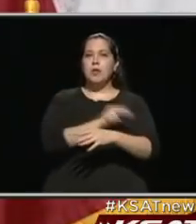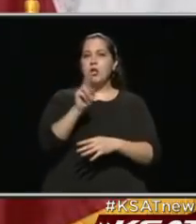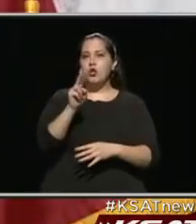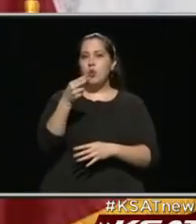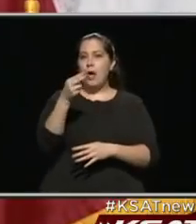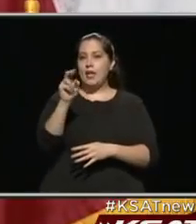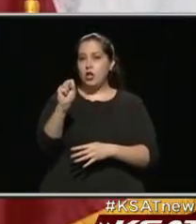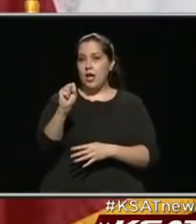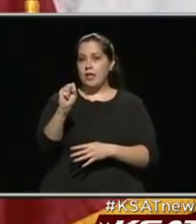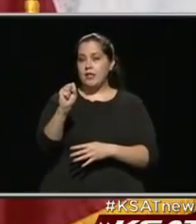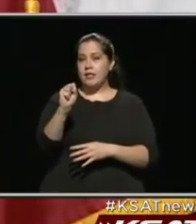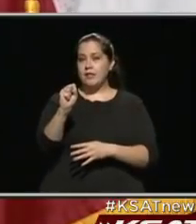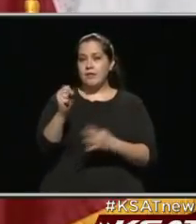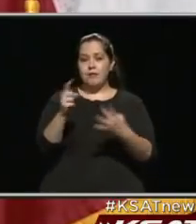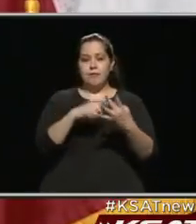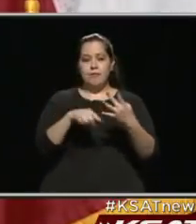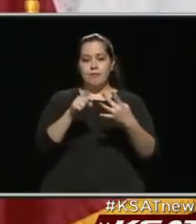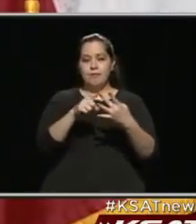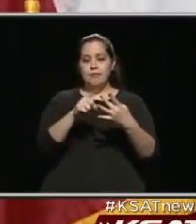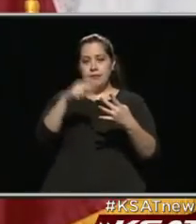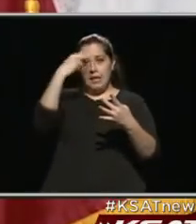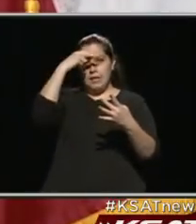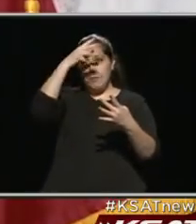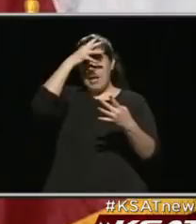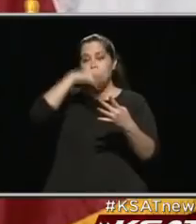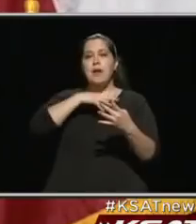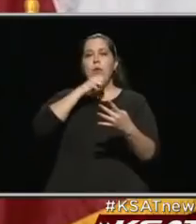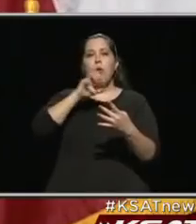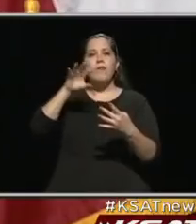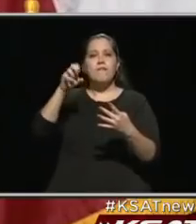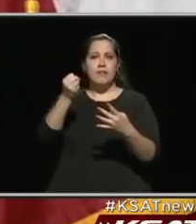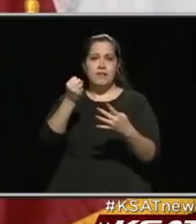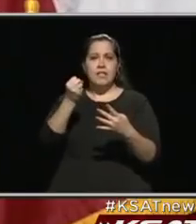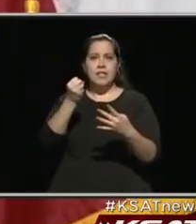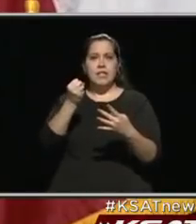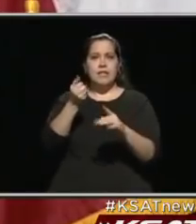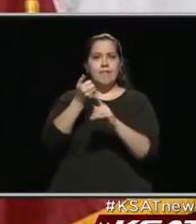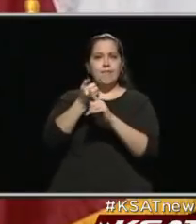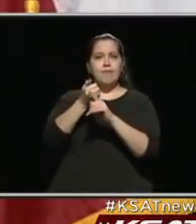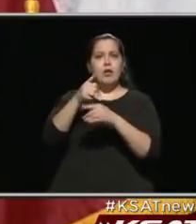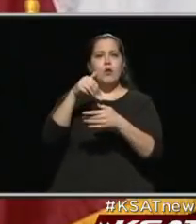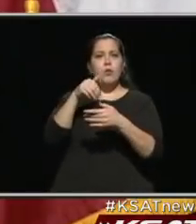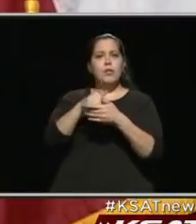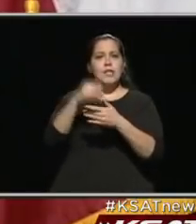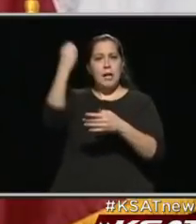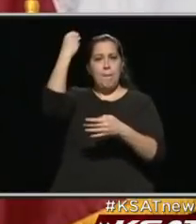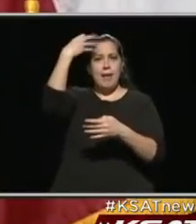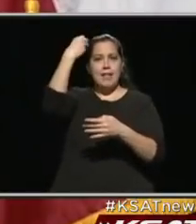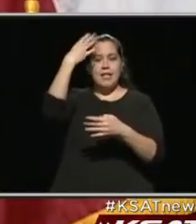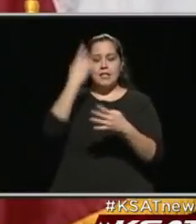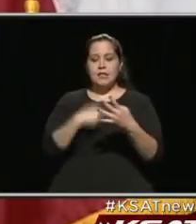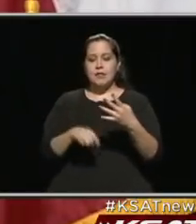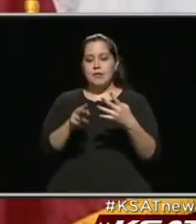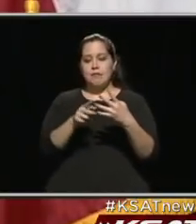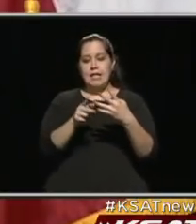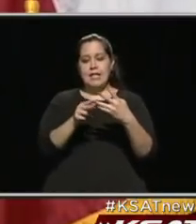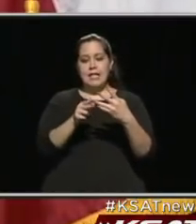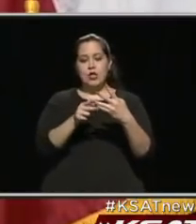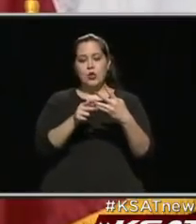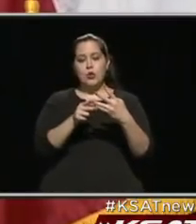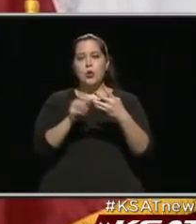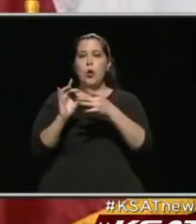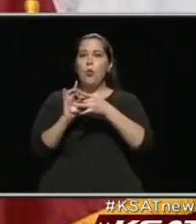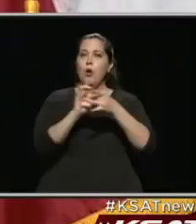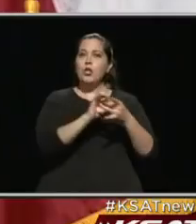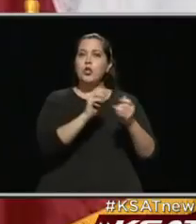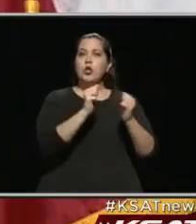UHS. The second, Hispanic male in his 50s who had been hospitalized at Methodist. And the remaining two deaths were